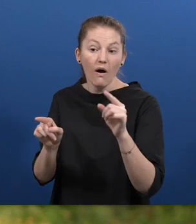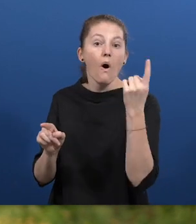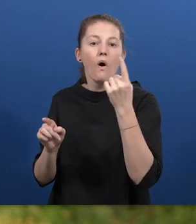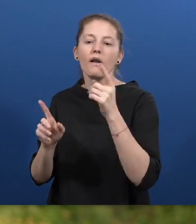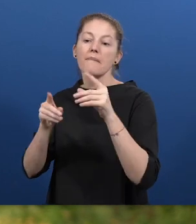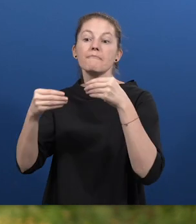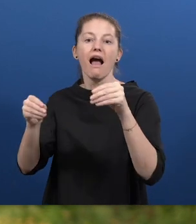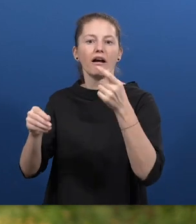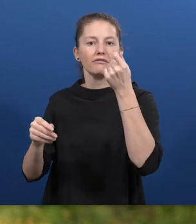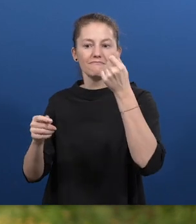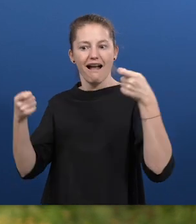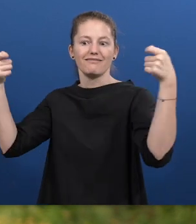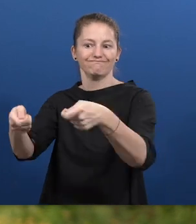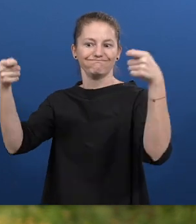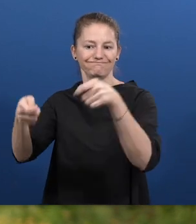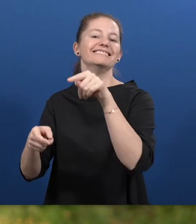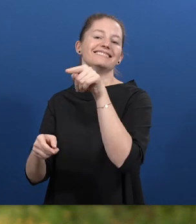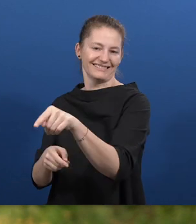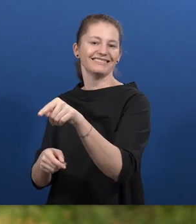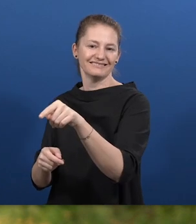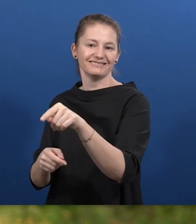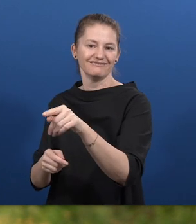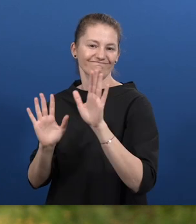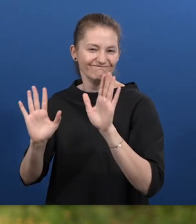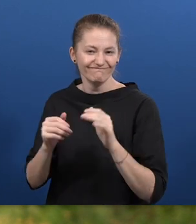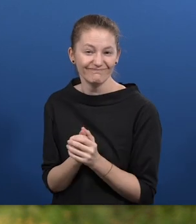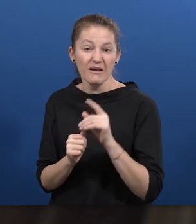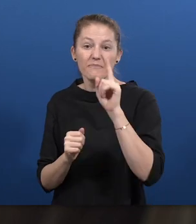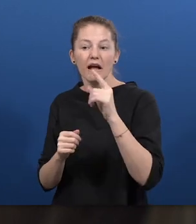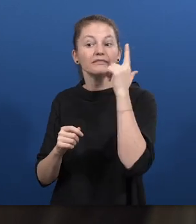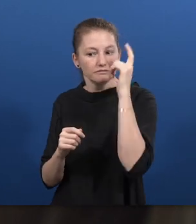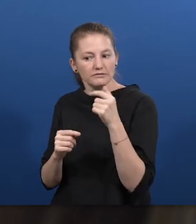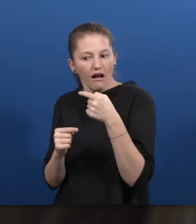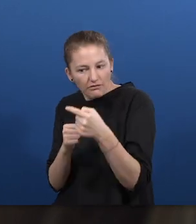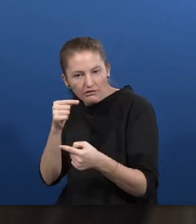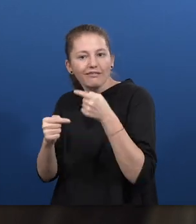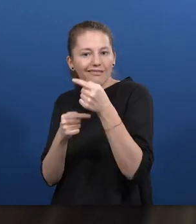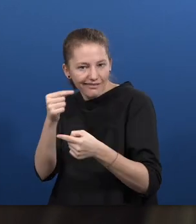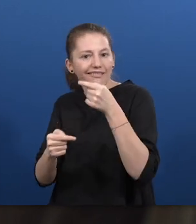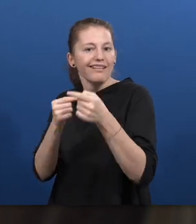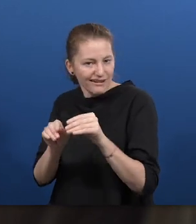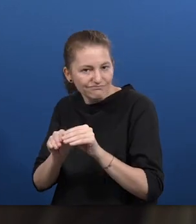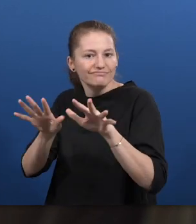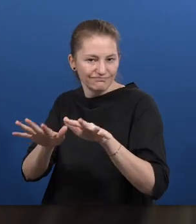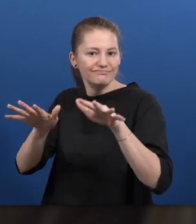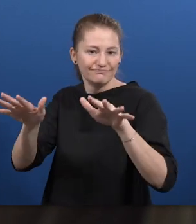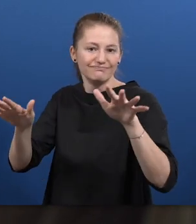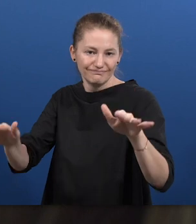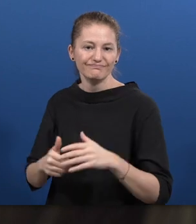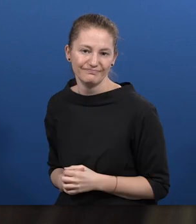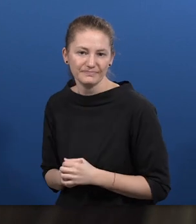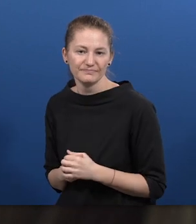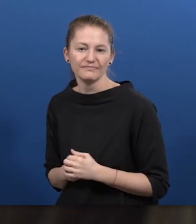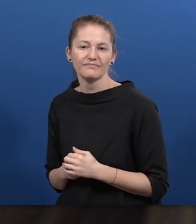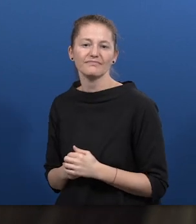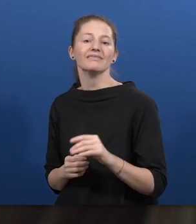The classic example is somebody who is blind really needs the